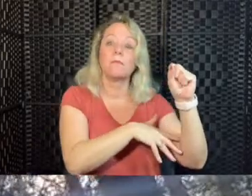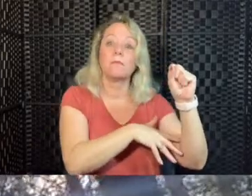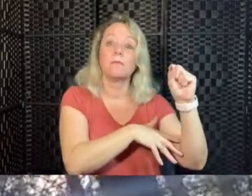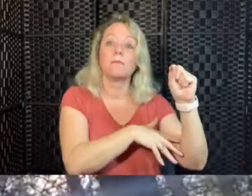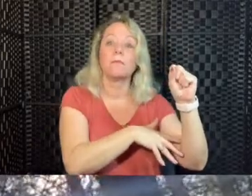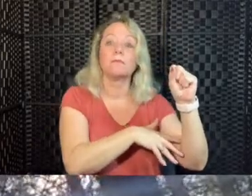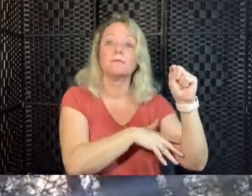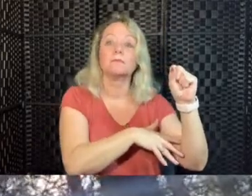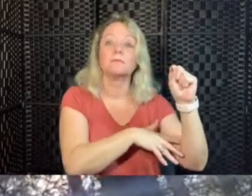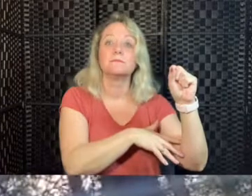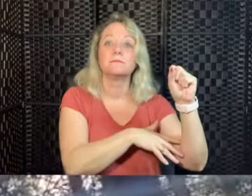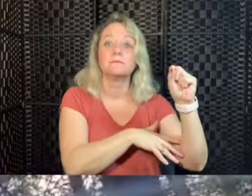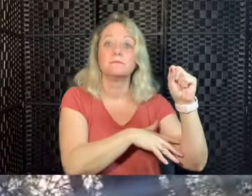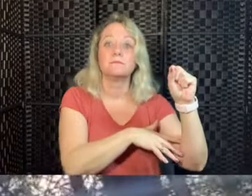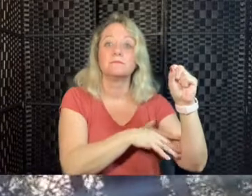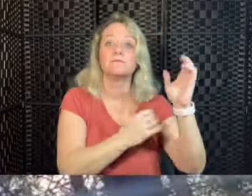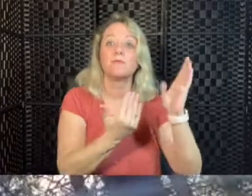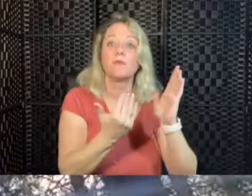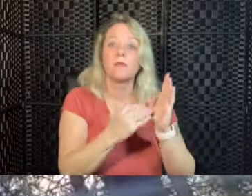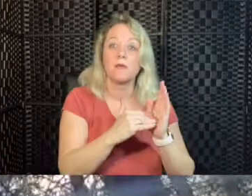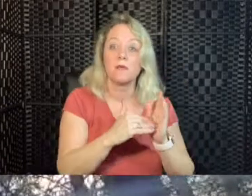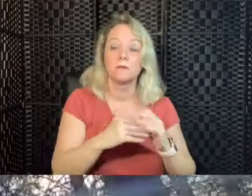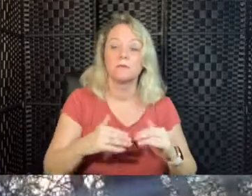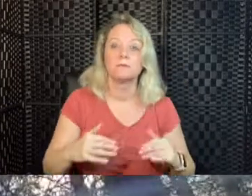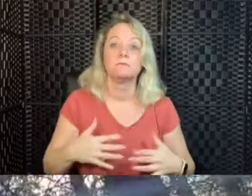Breath in top of the head.